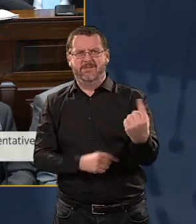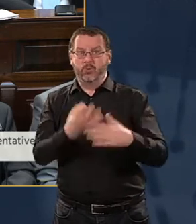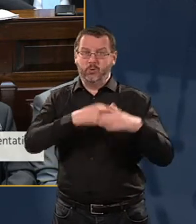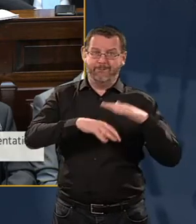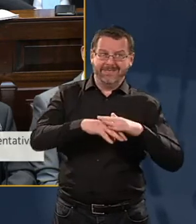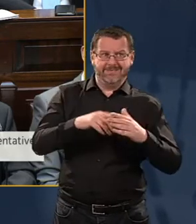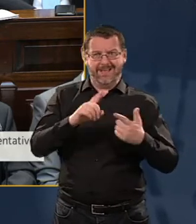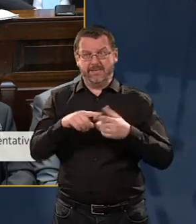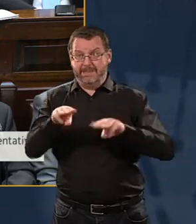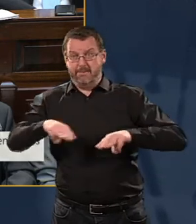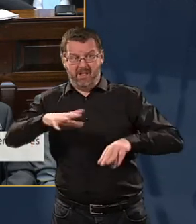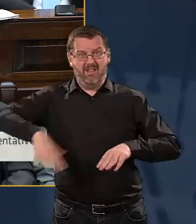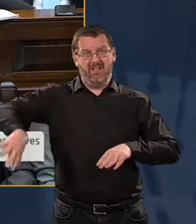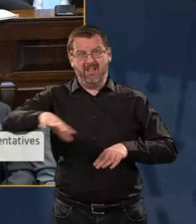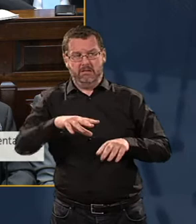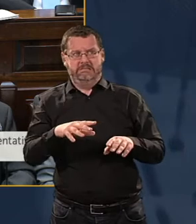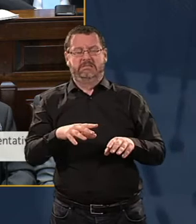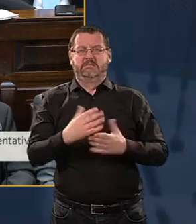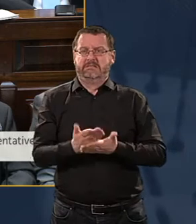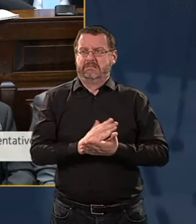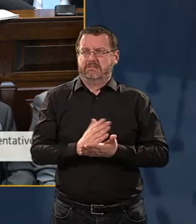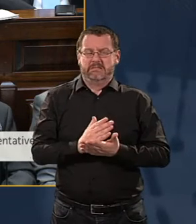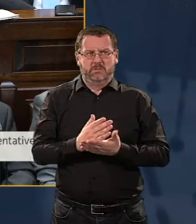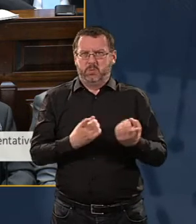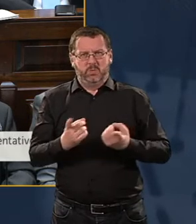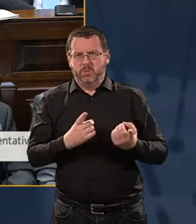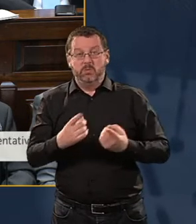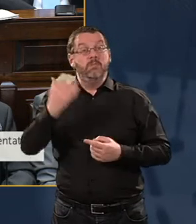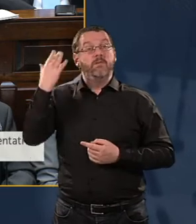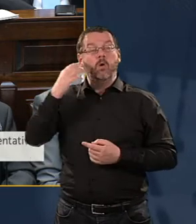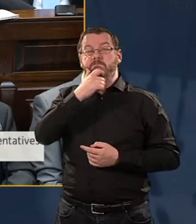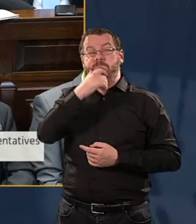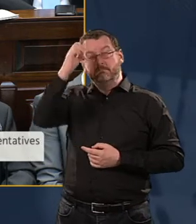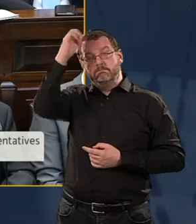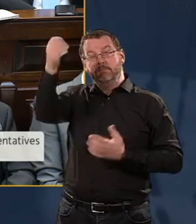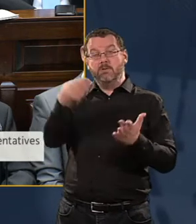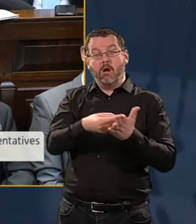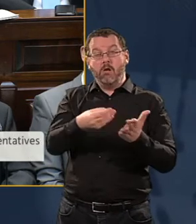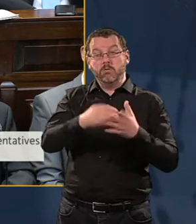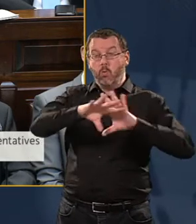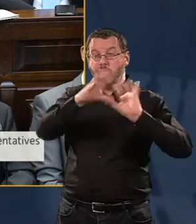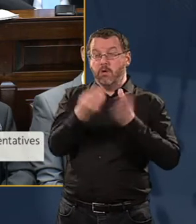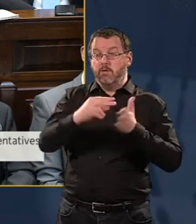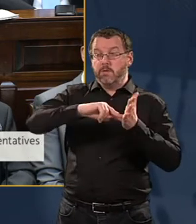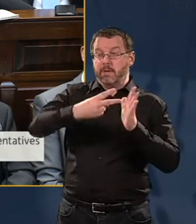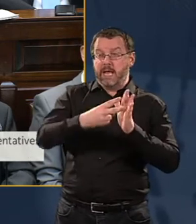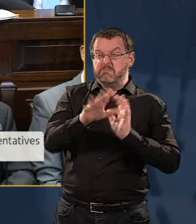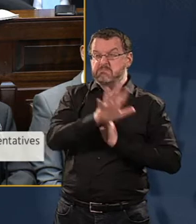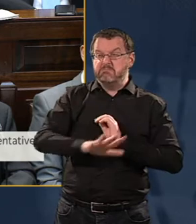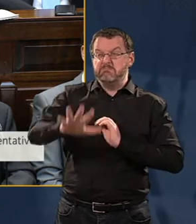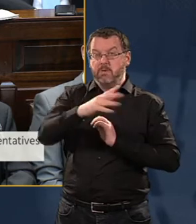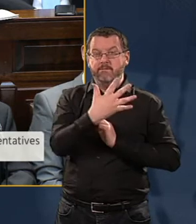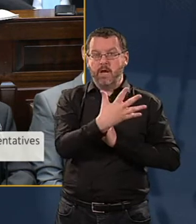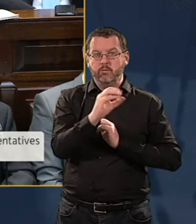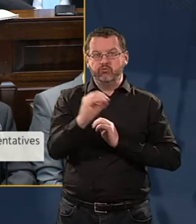precarious position. The original estimated cost for the plan was to be some 500